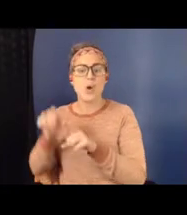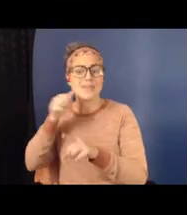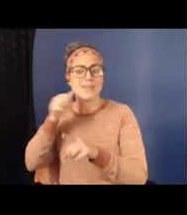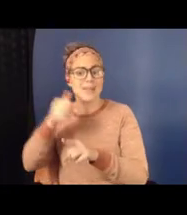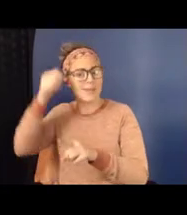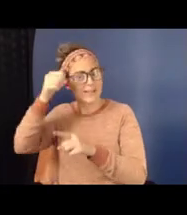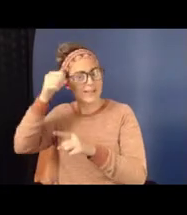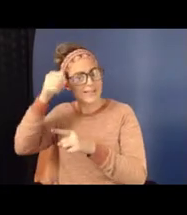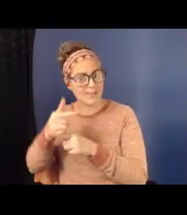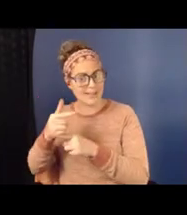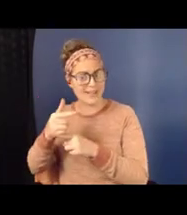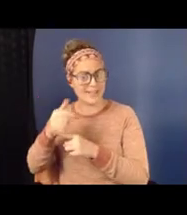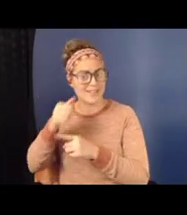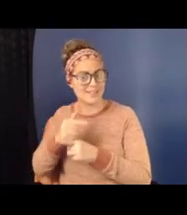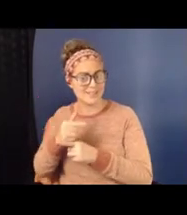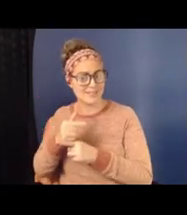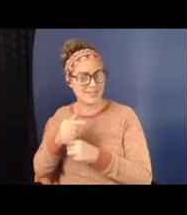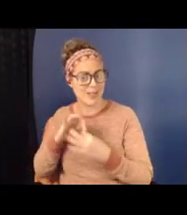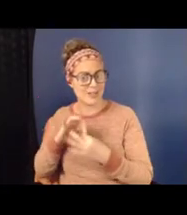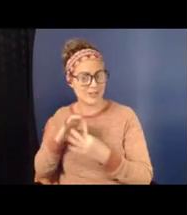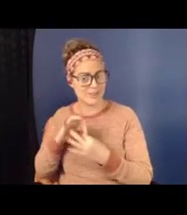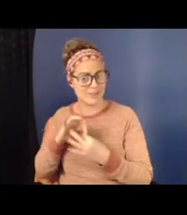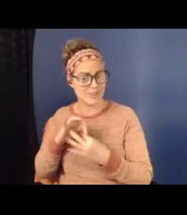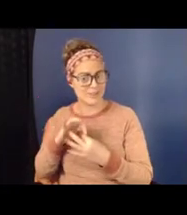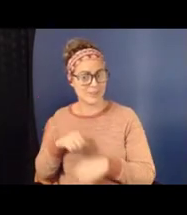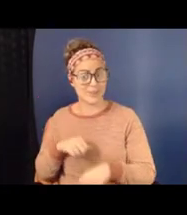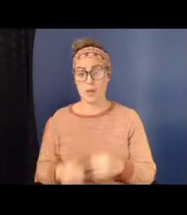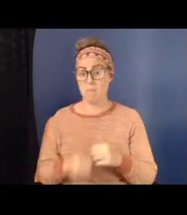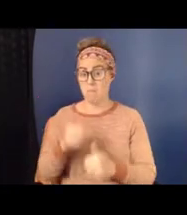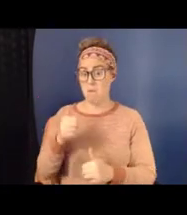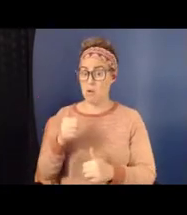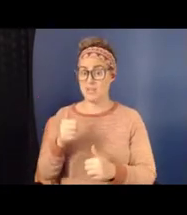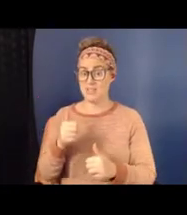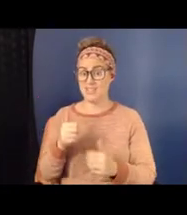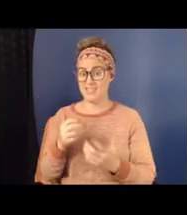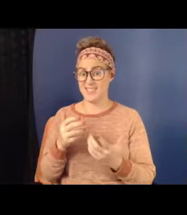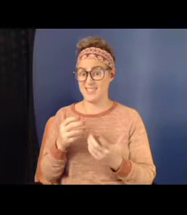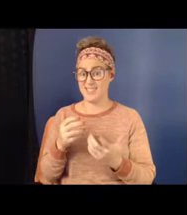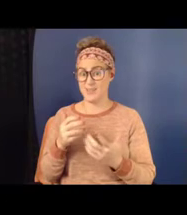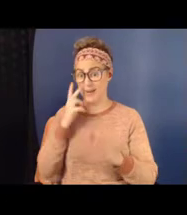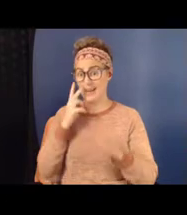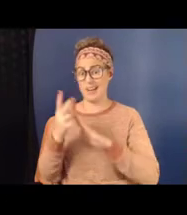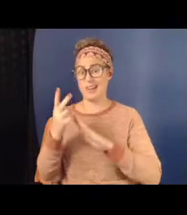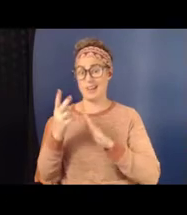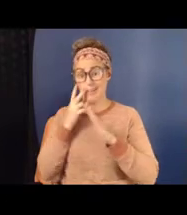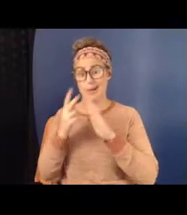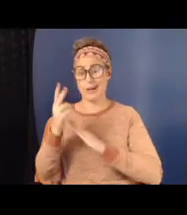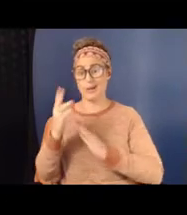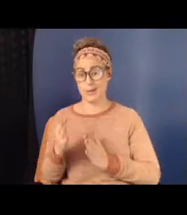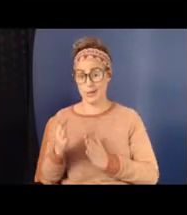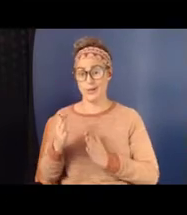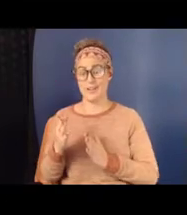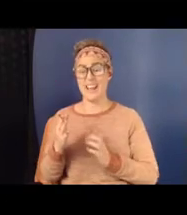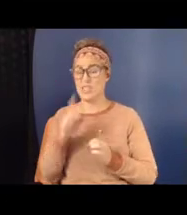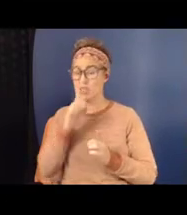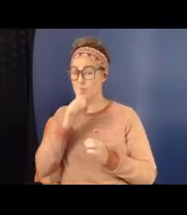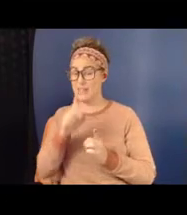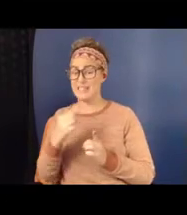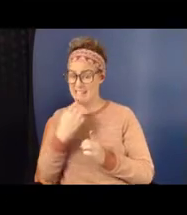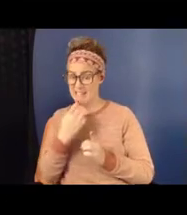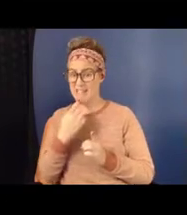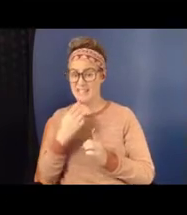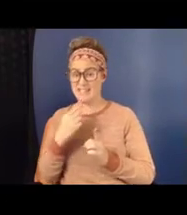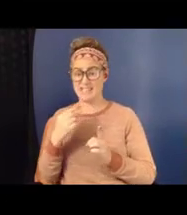One of the most potent predictors of bullying perpetration is really the aggression, that's serious aggression among siblings.